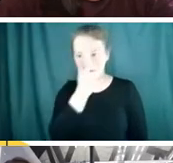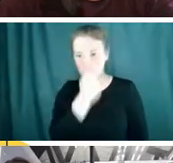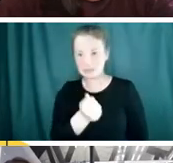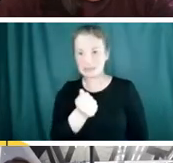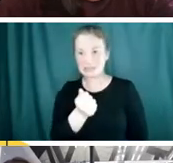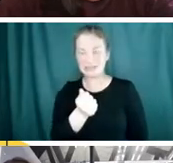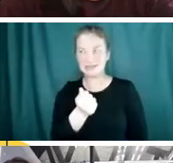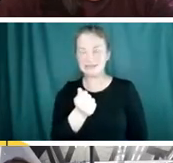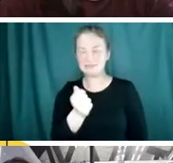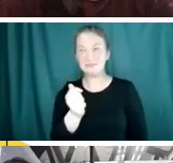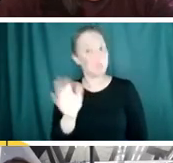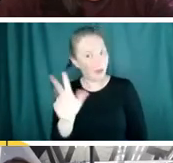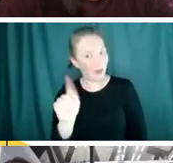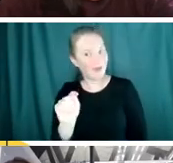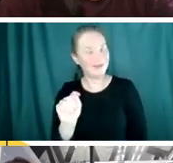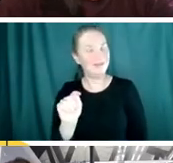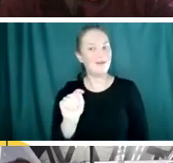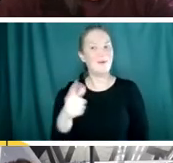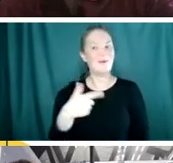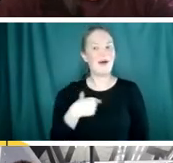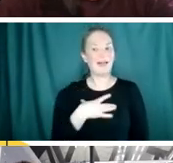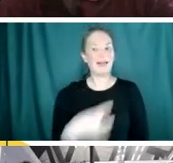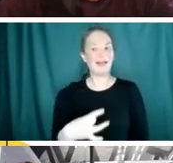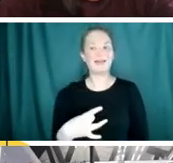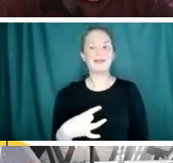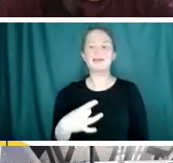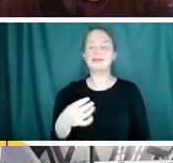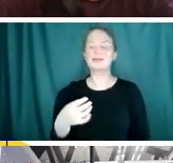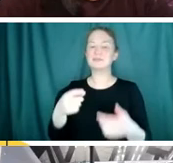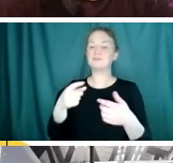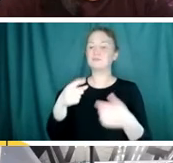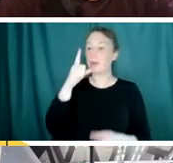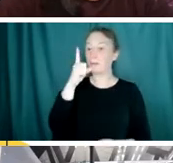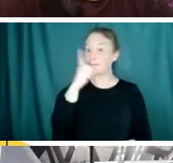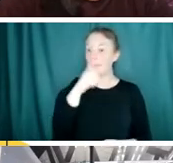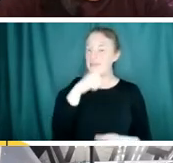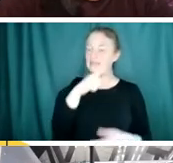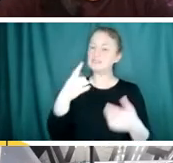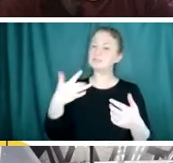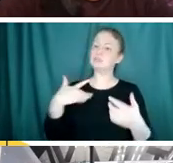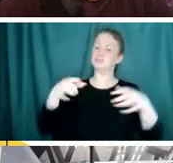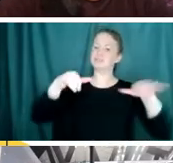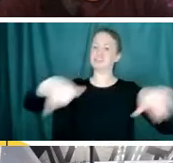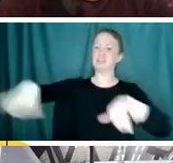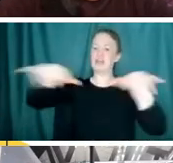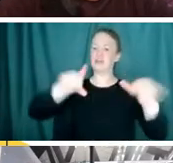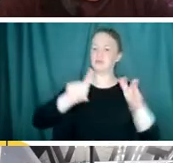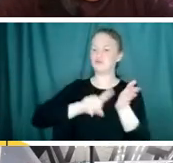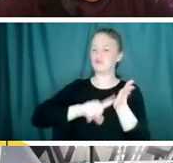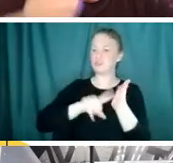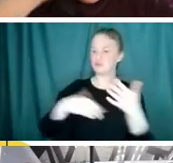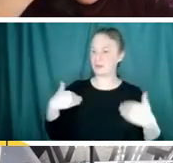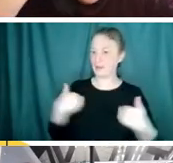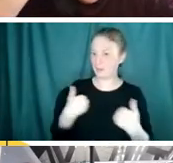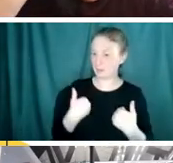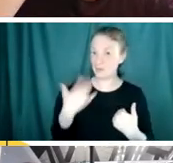to go, there's a reason why they're the standard research animal. Because there are